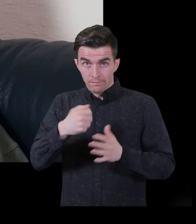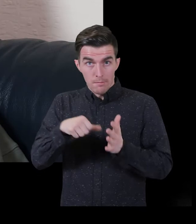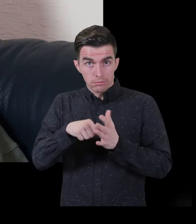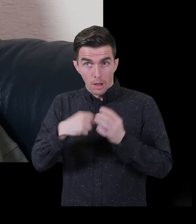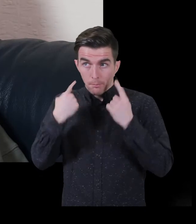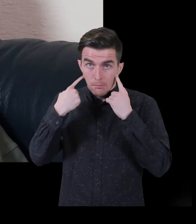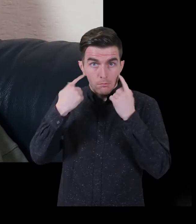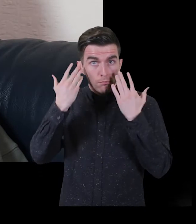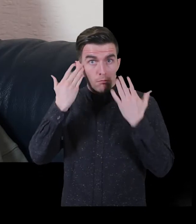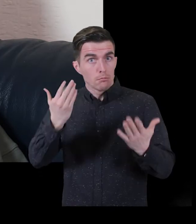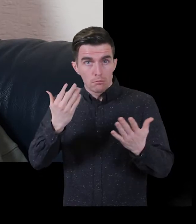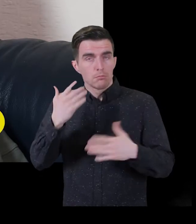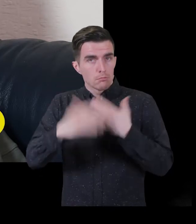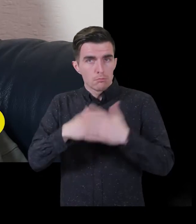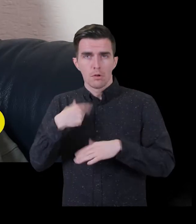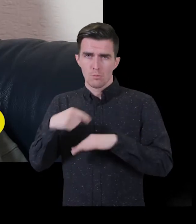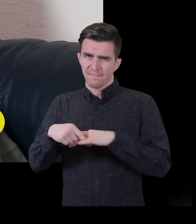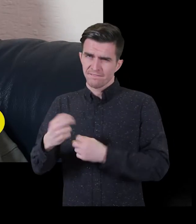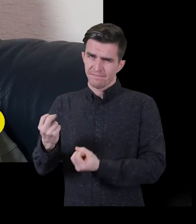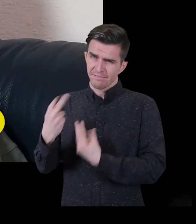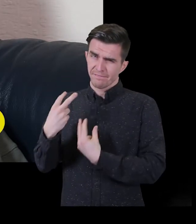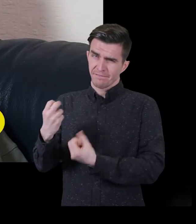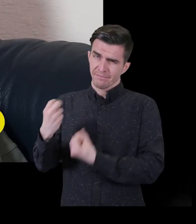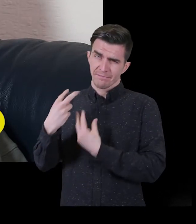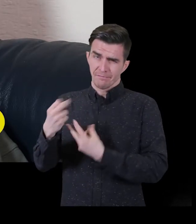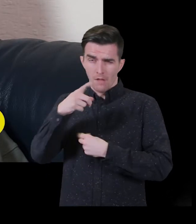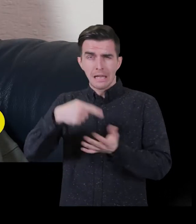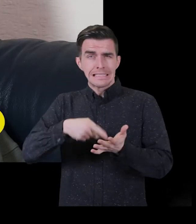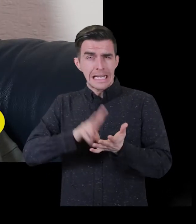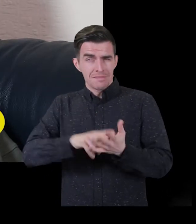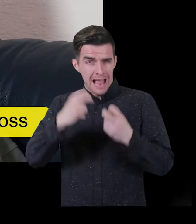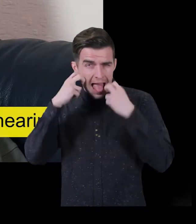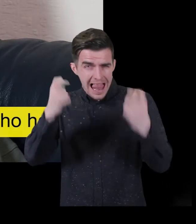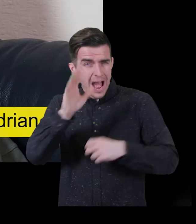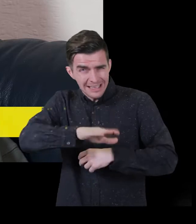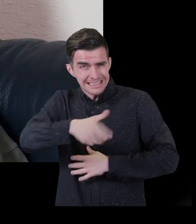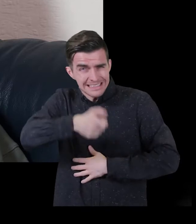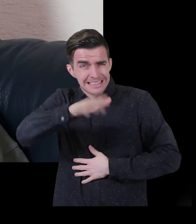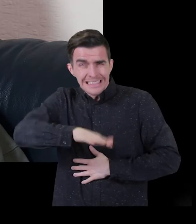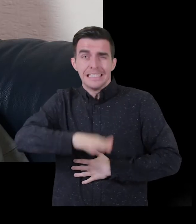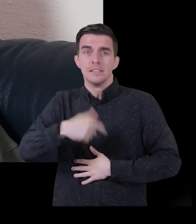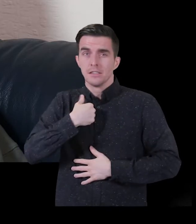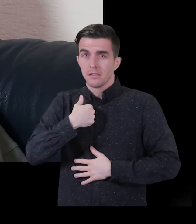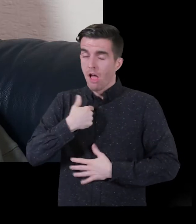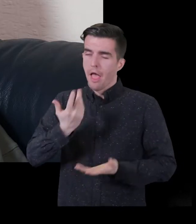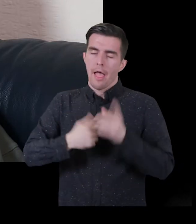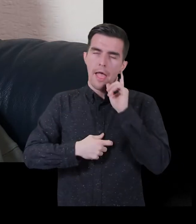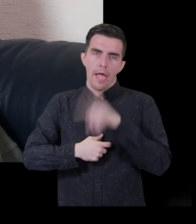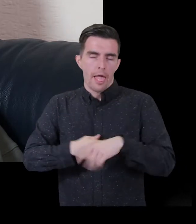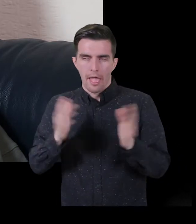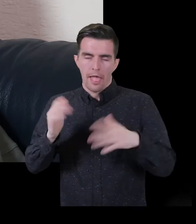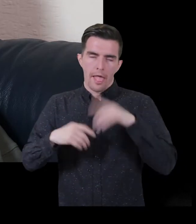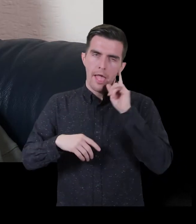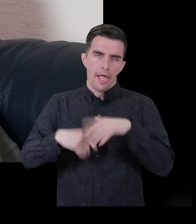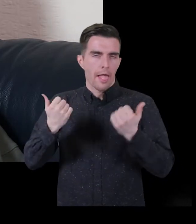I wasn't aware that I had a problem with my ears and hearing, because my wife was giving